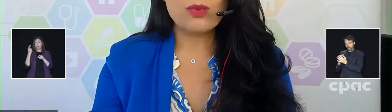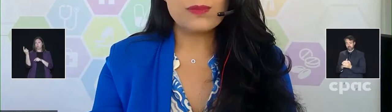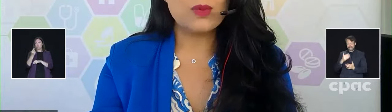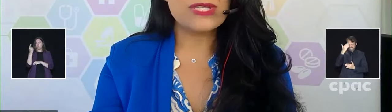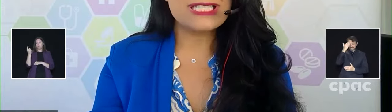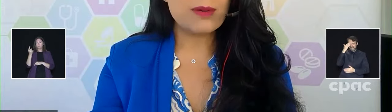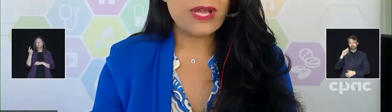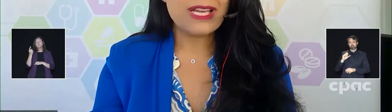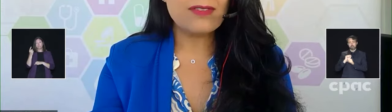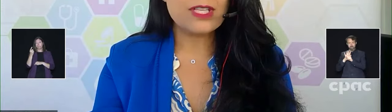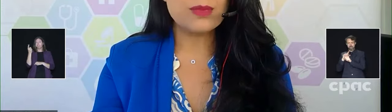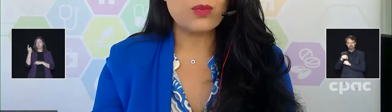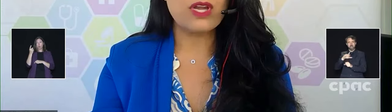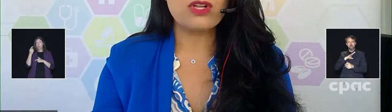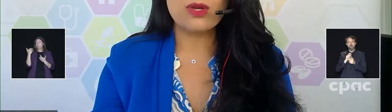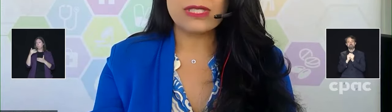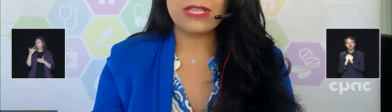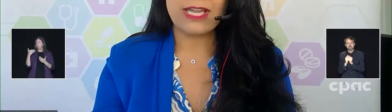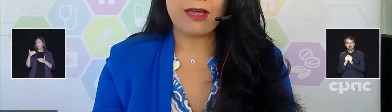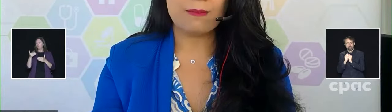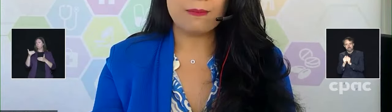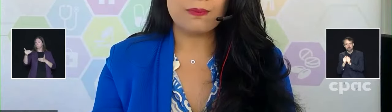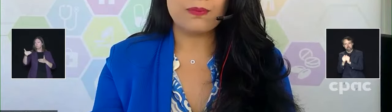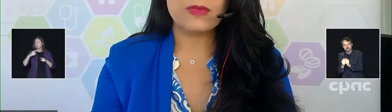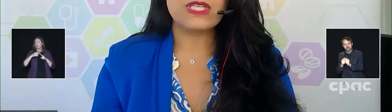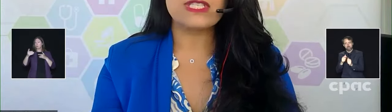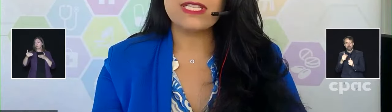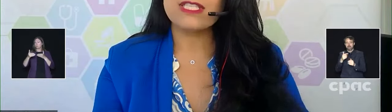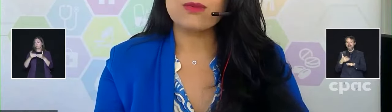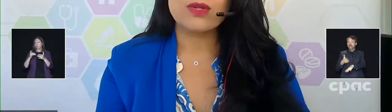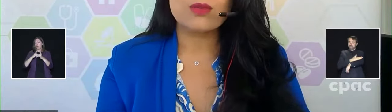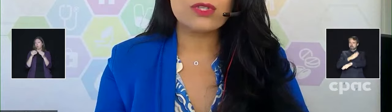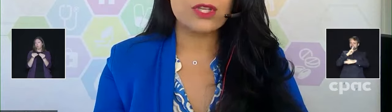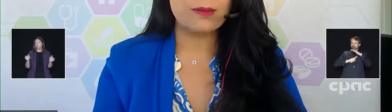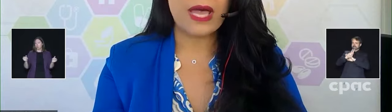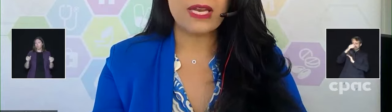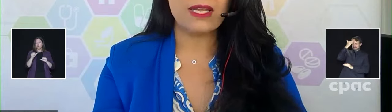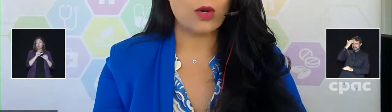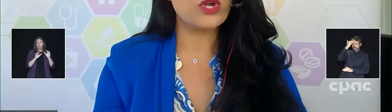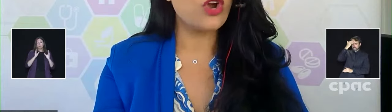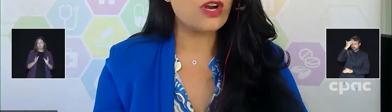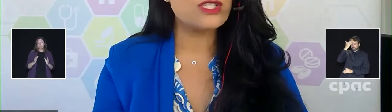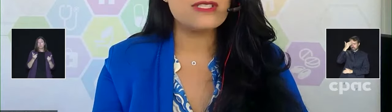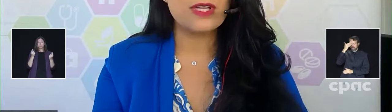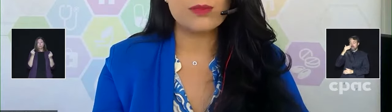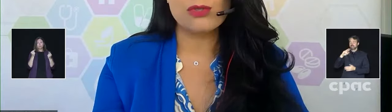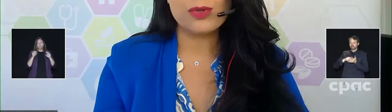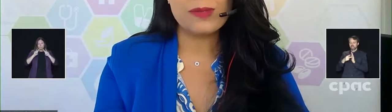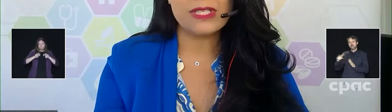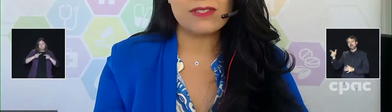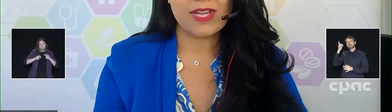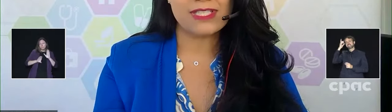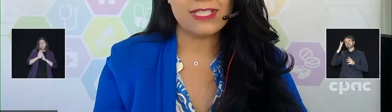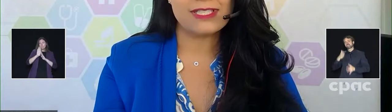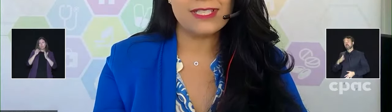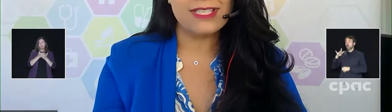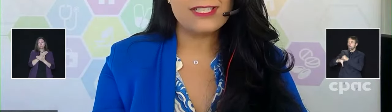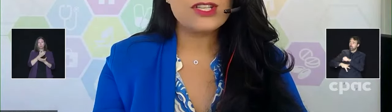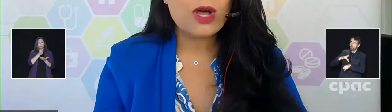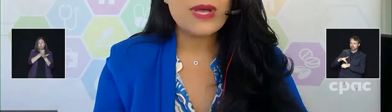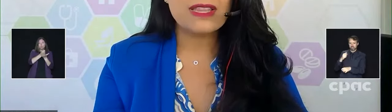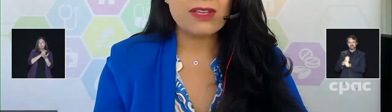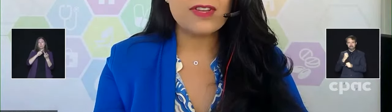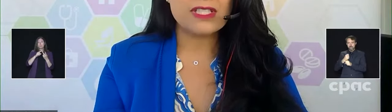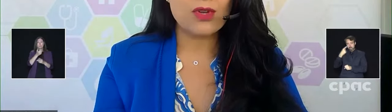virus will always be one step ahead of us, but we are closing the gap. Scientists around the world are combating or working hard to develop new treatments and vaccines